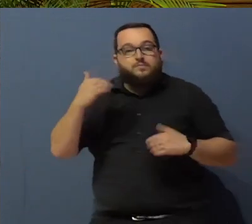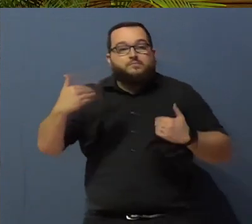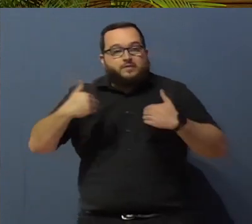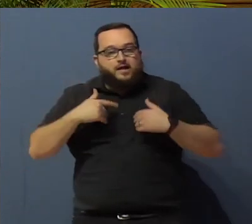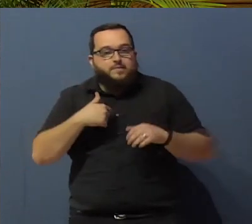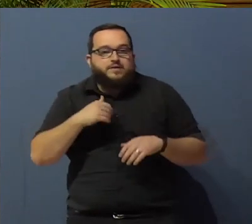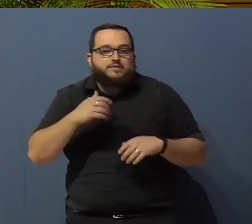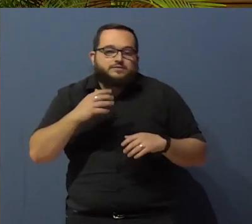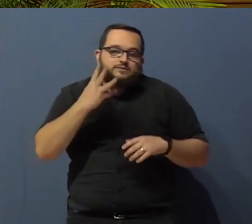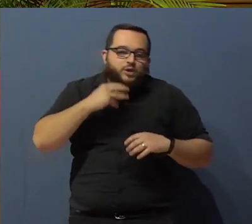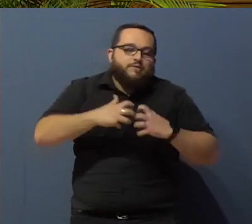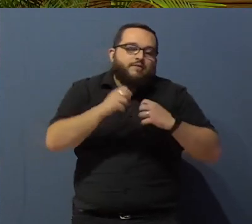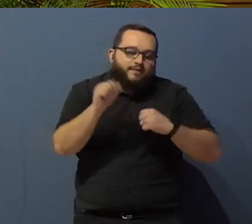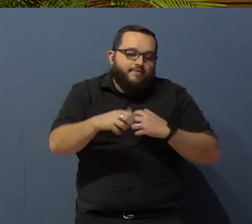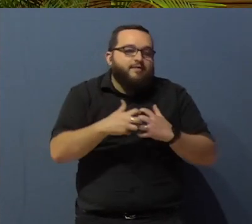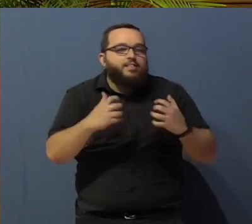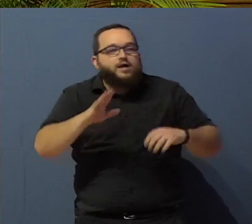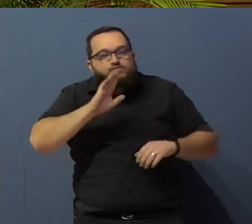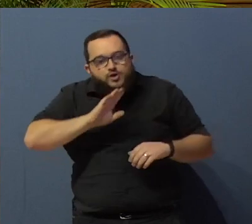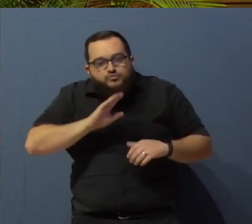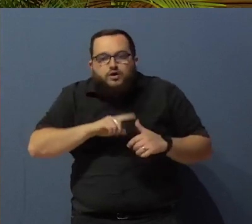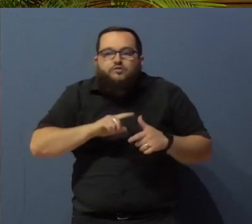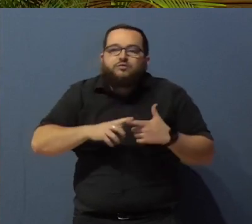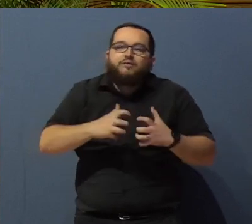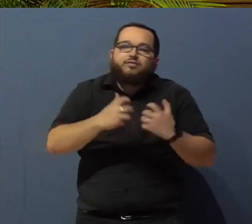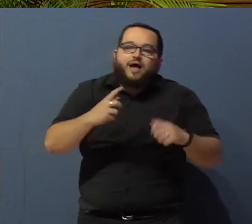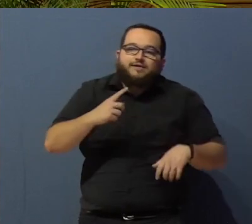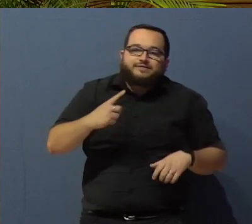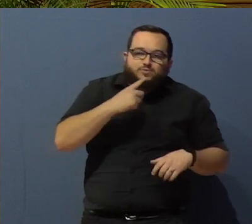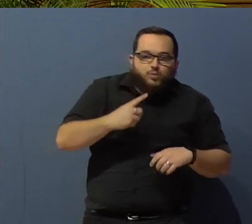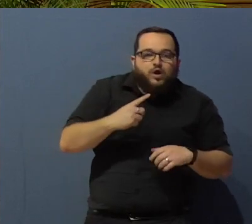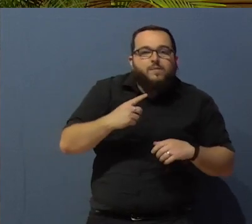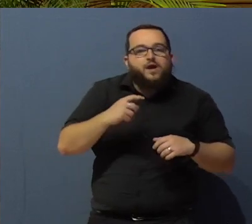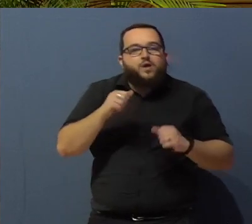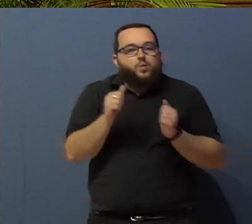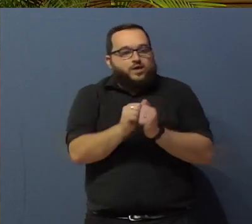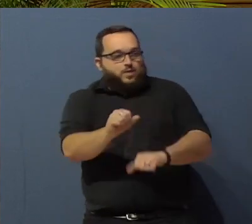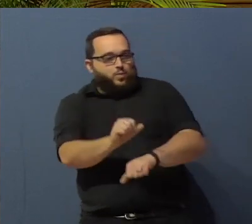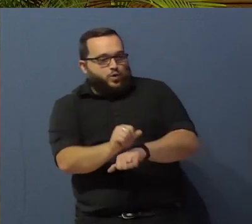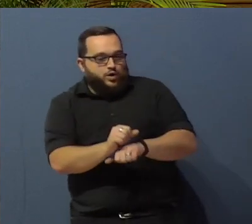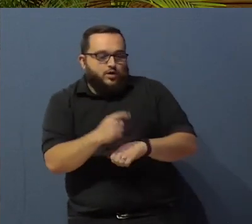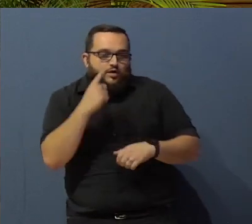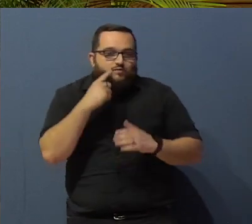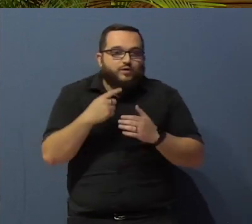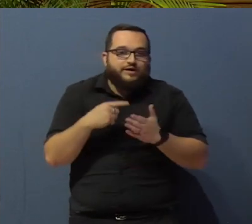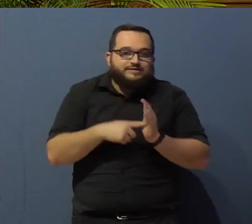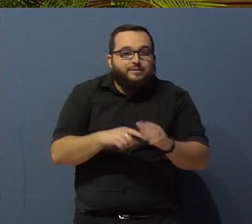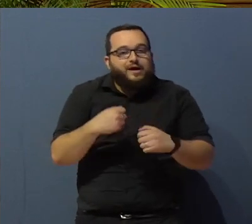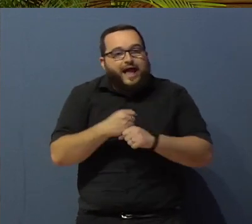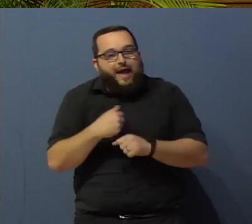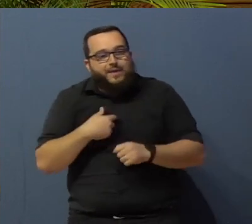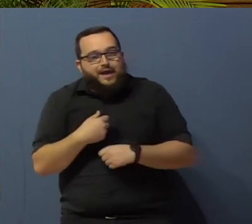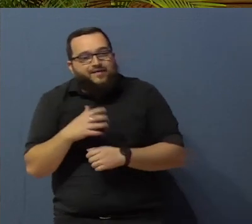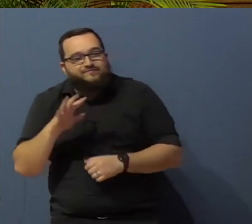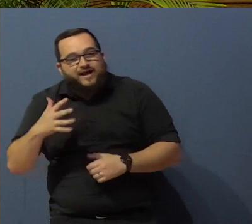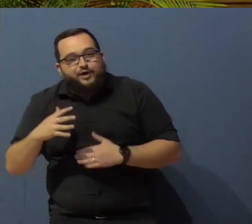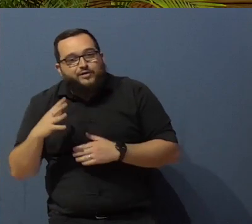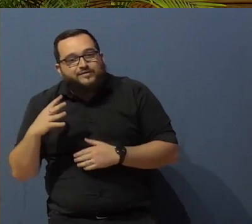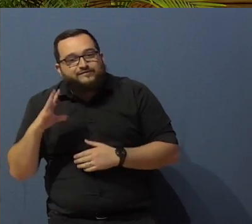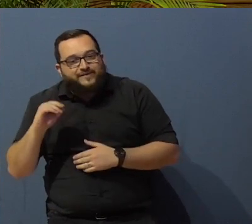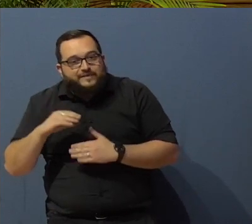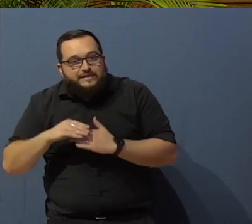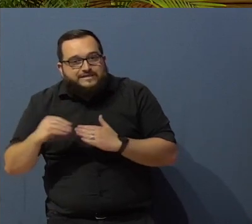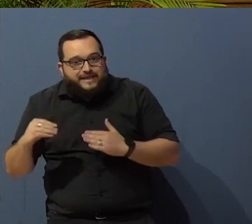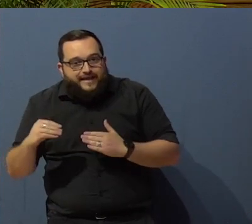much frustration and disappointment in the workplace, like making $5.50 an hour. It quirky is what a